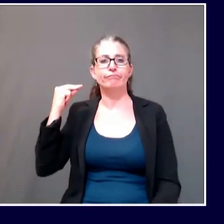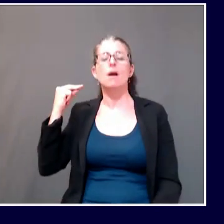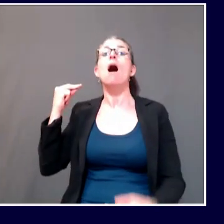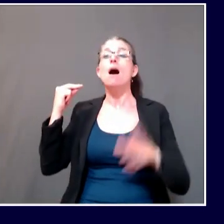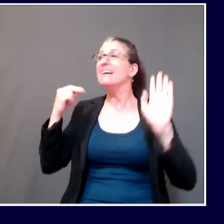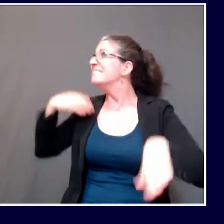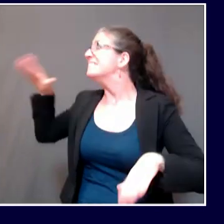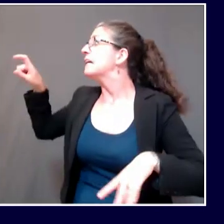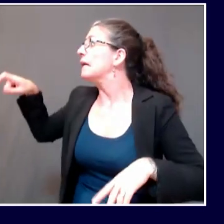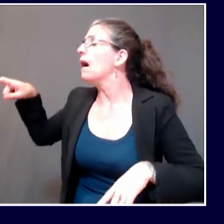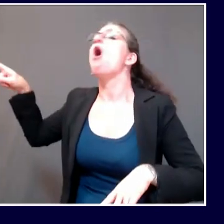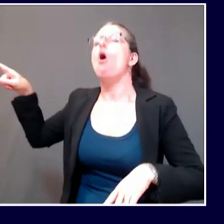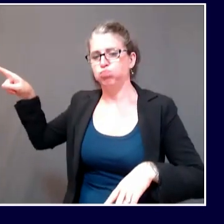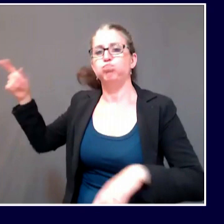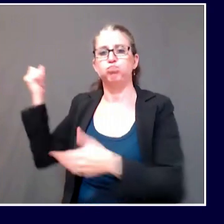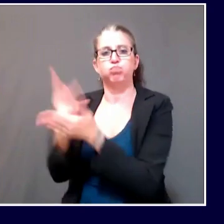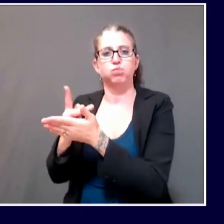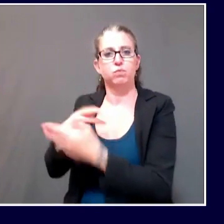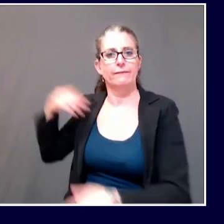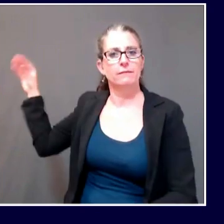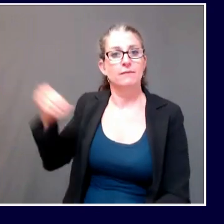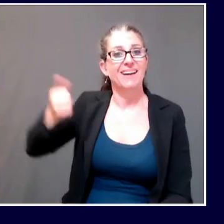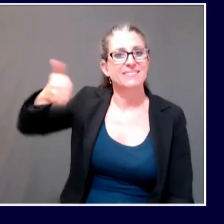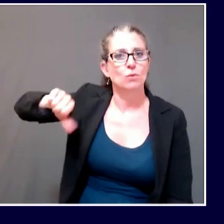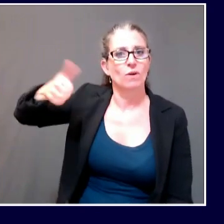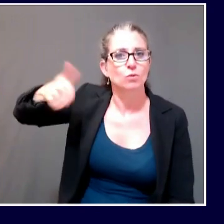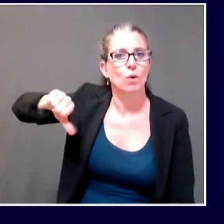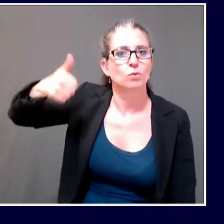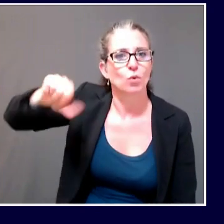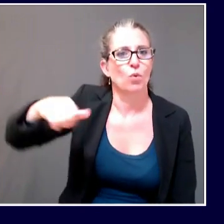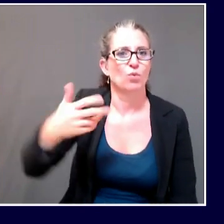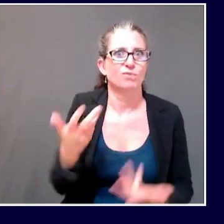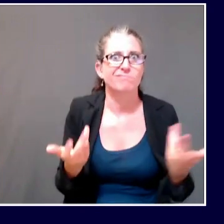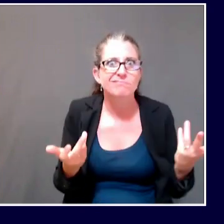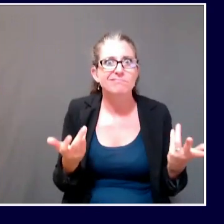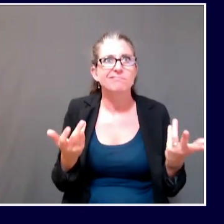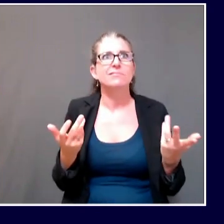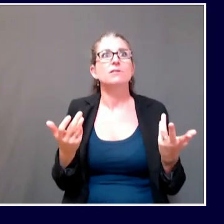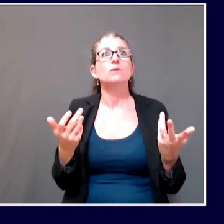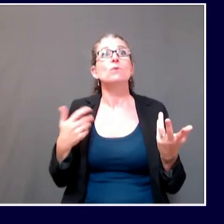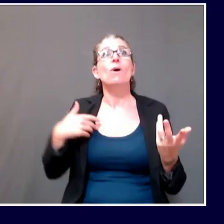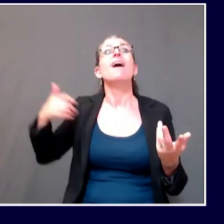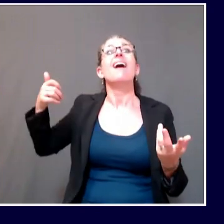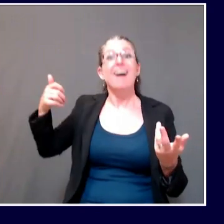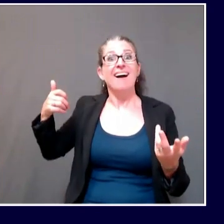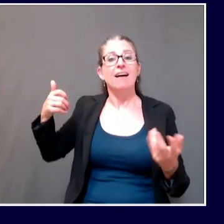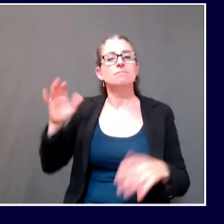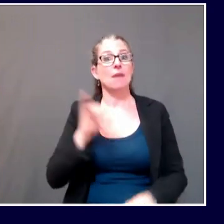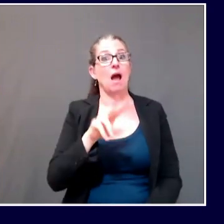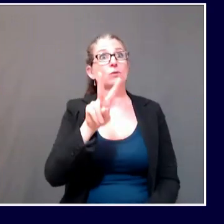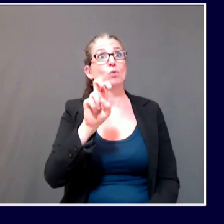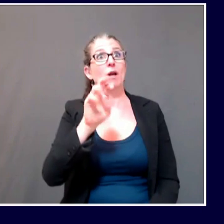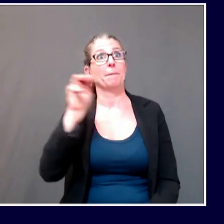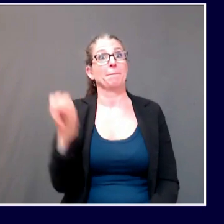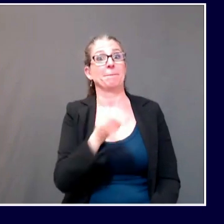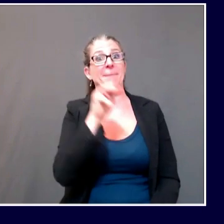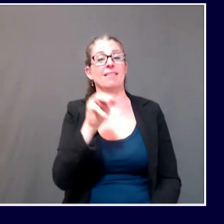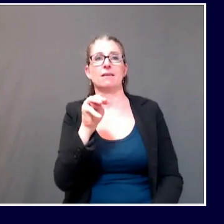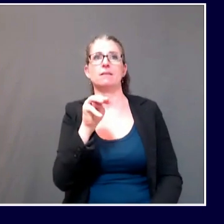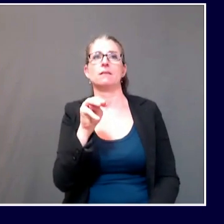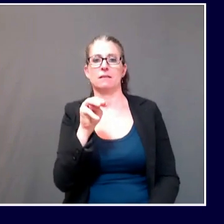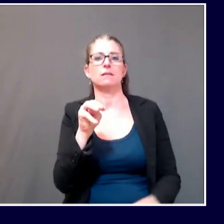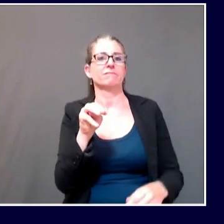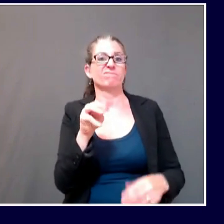And probably not more, but we are also waiting and hoping for Congress to act for the